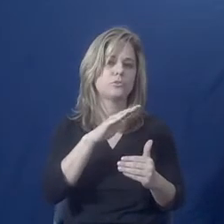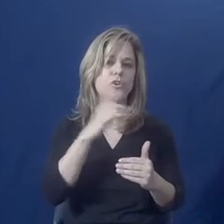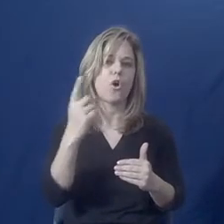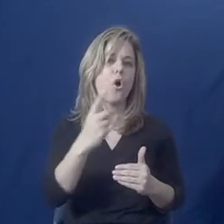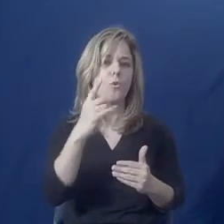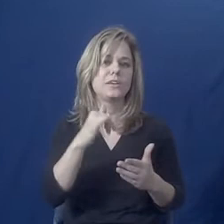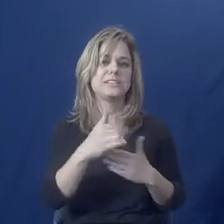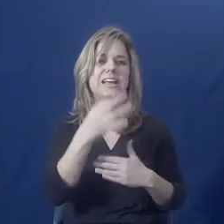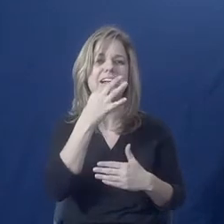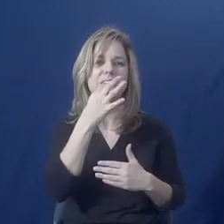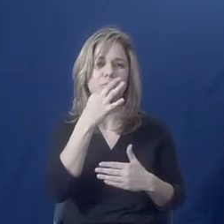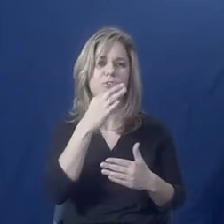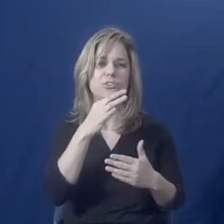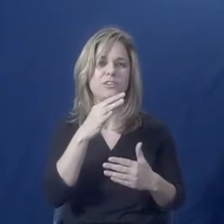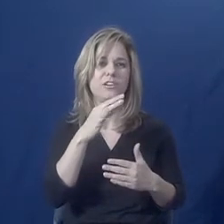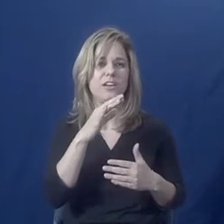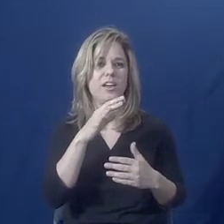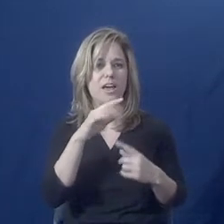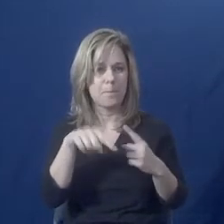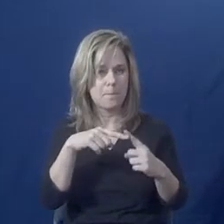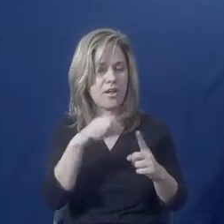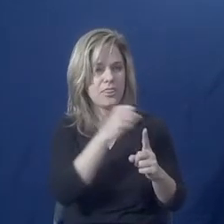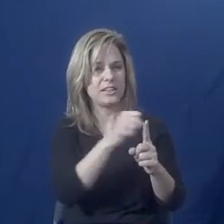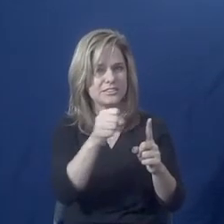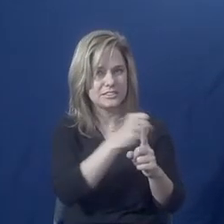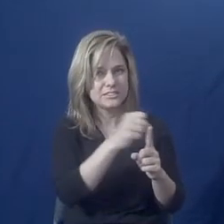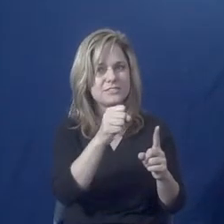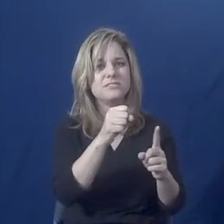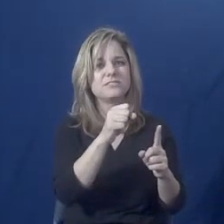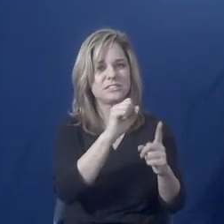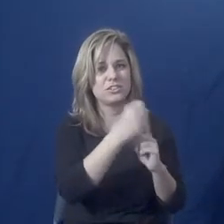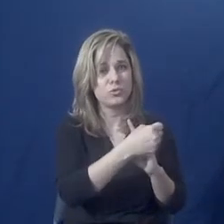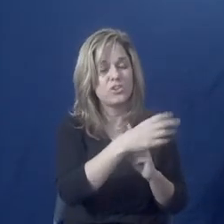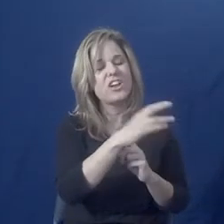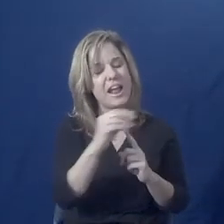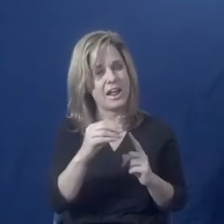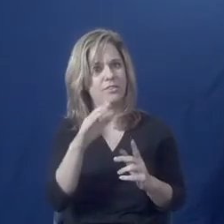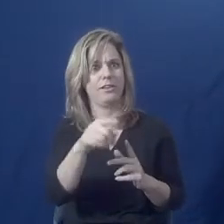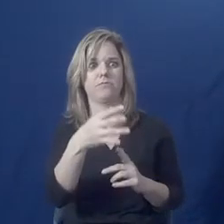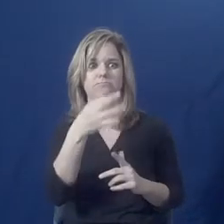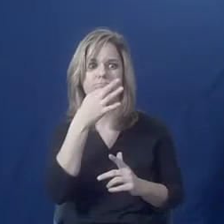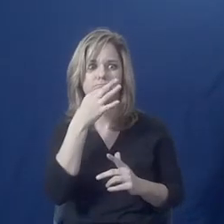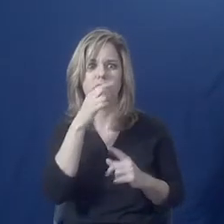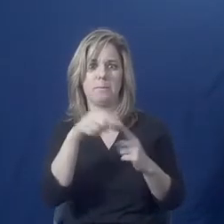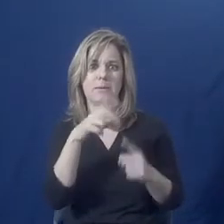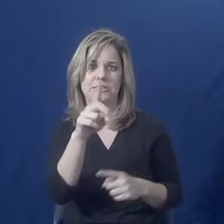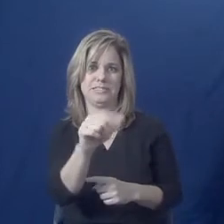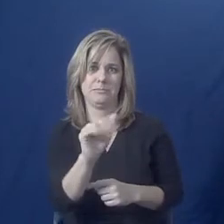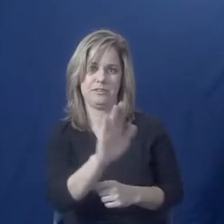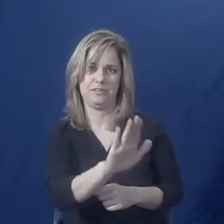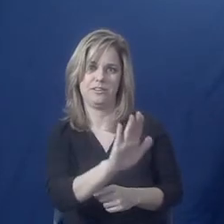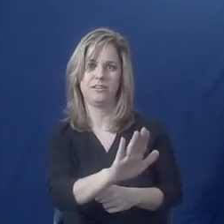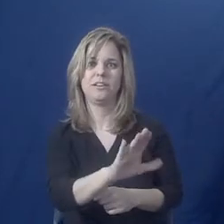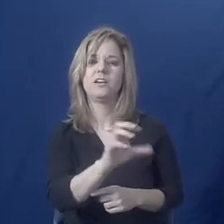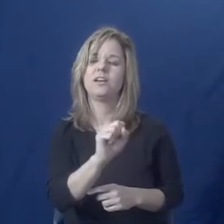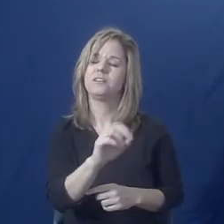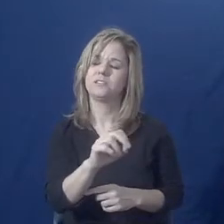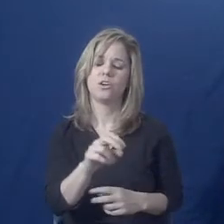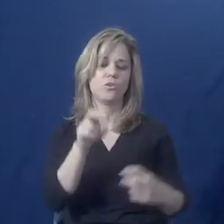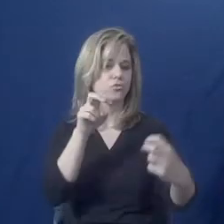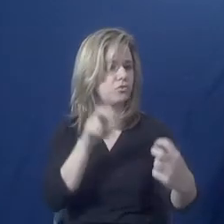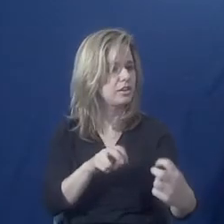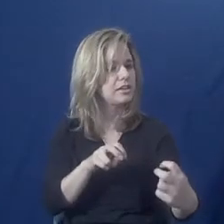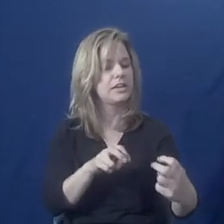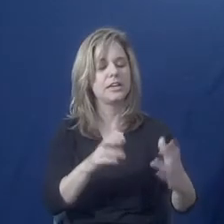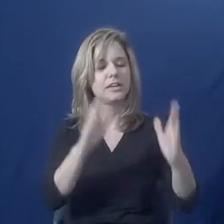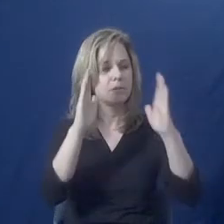definitely the expert of their own disability. So it's going to be really important to listen and take guidance to that. And that really ensures that